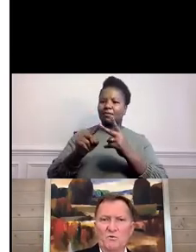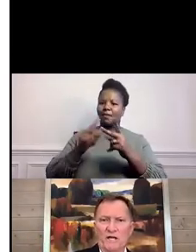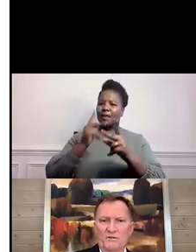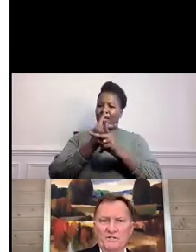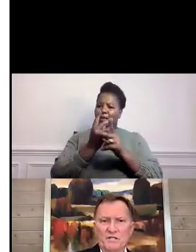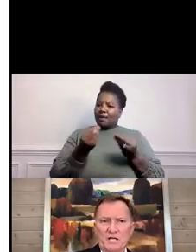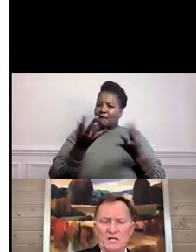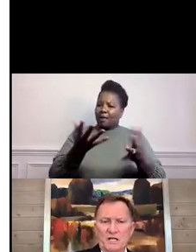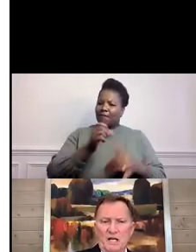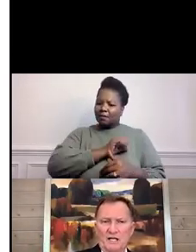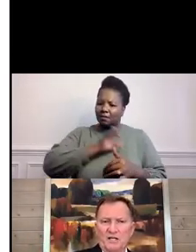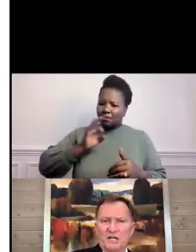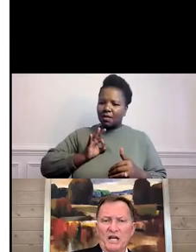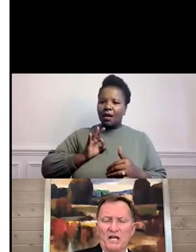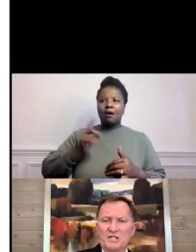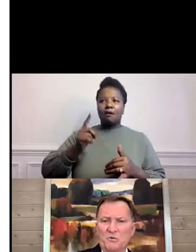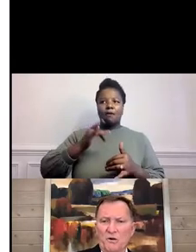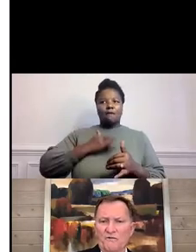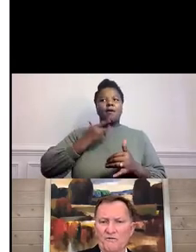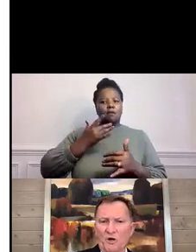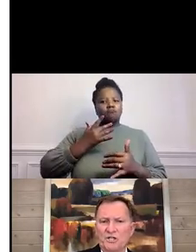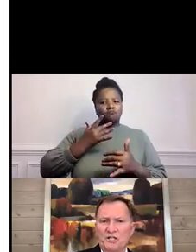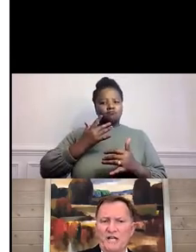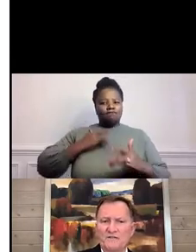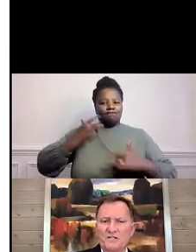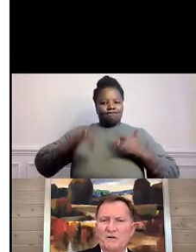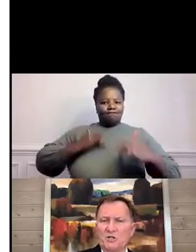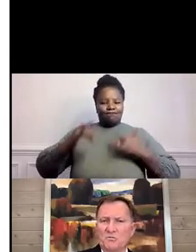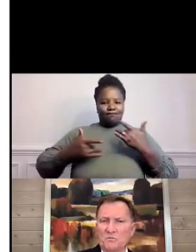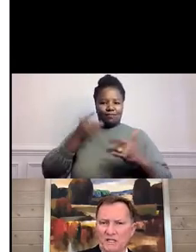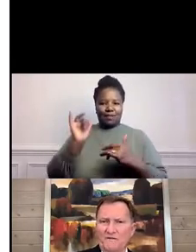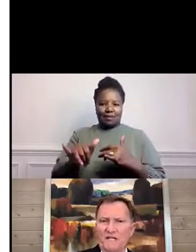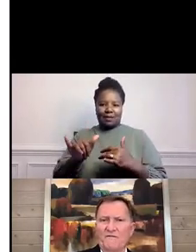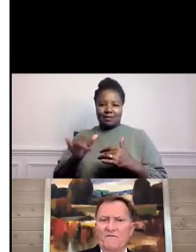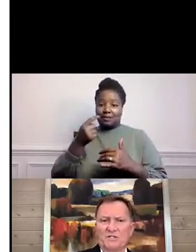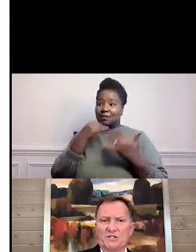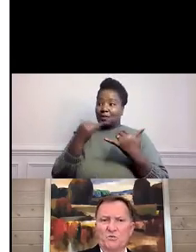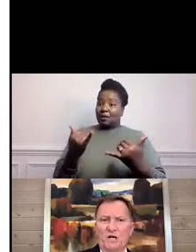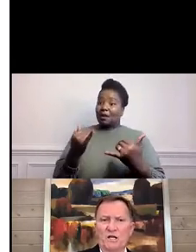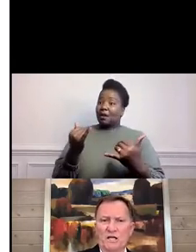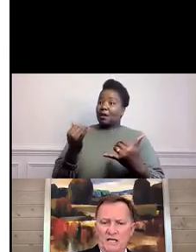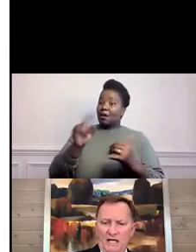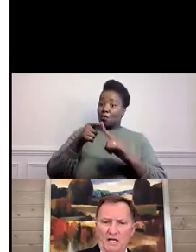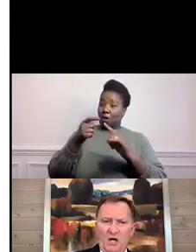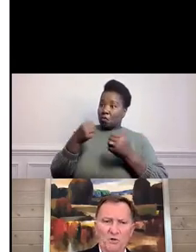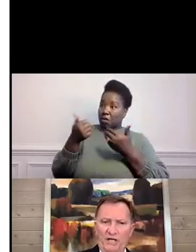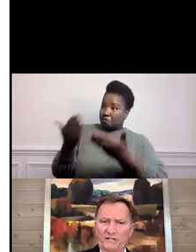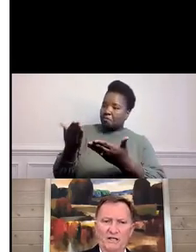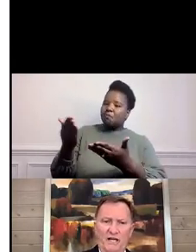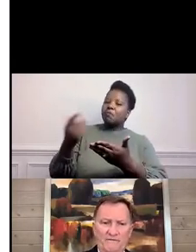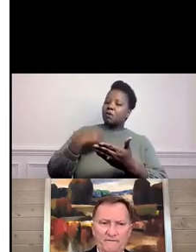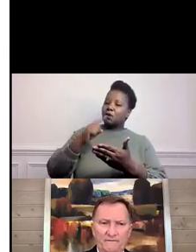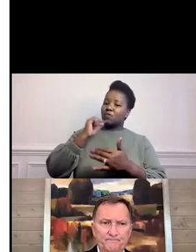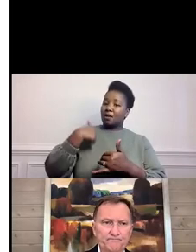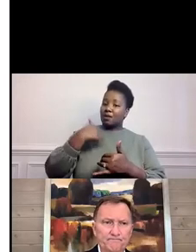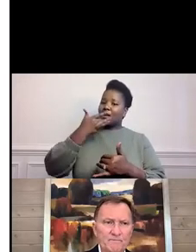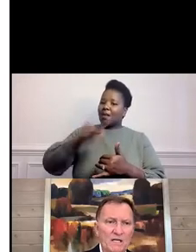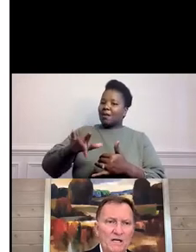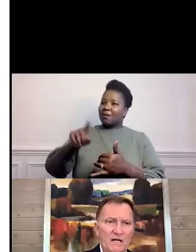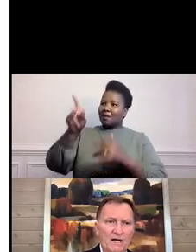and everyone else. And in this case, we were fortunate to have somebody who believed in that vision as well and helped bring it to life.